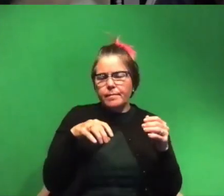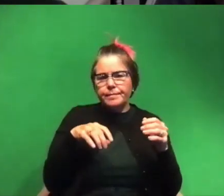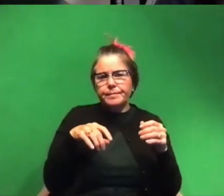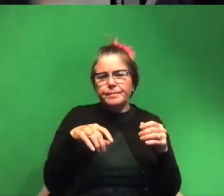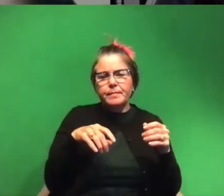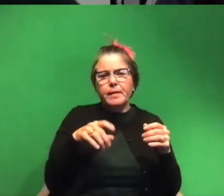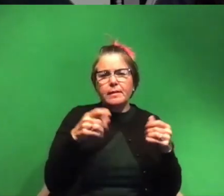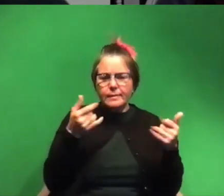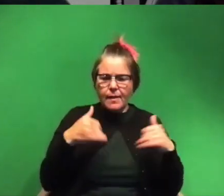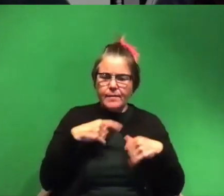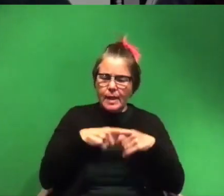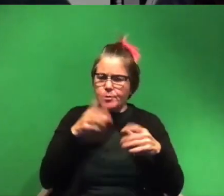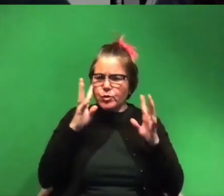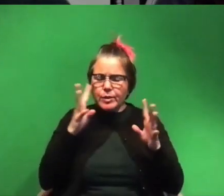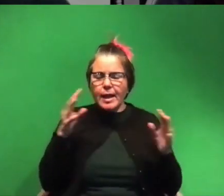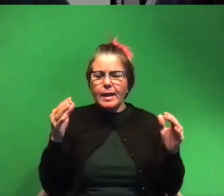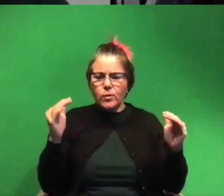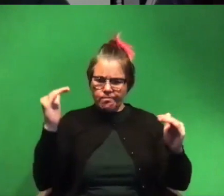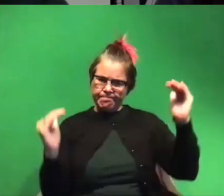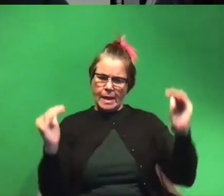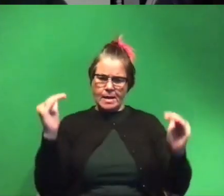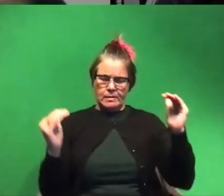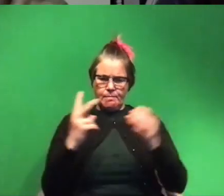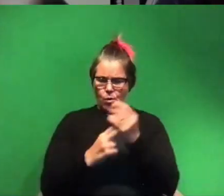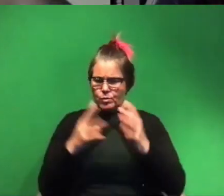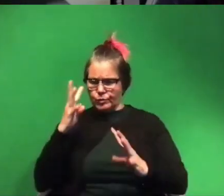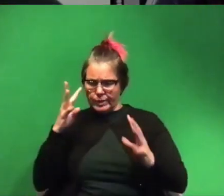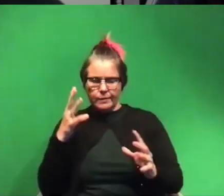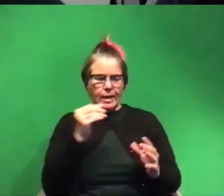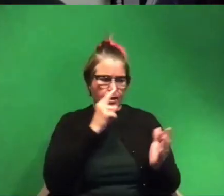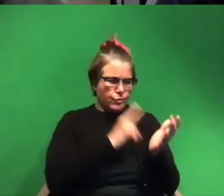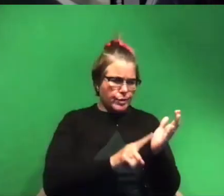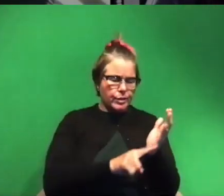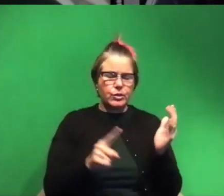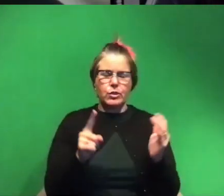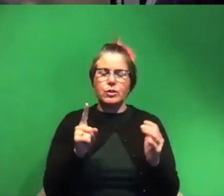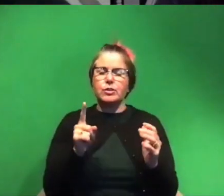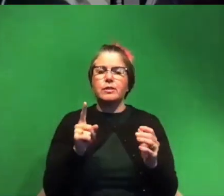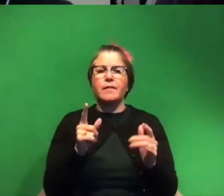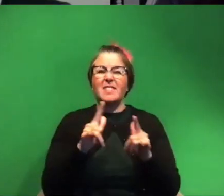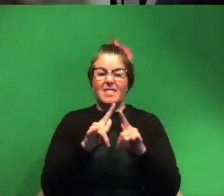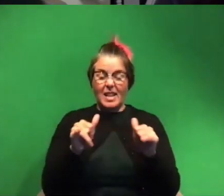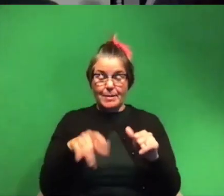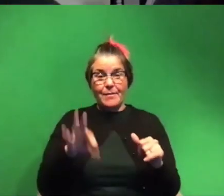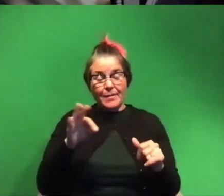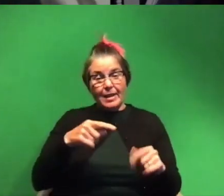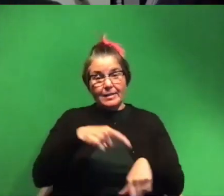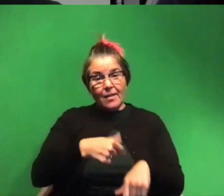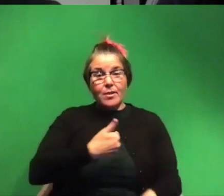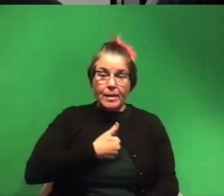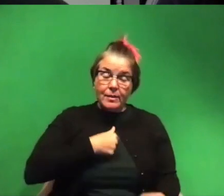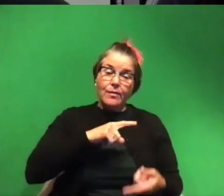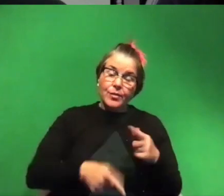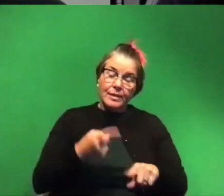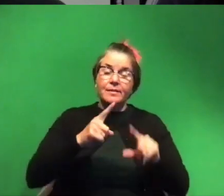also that my ability to create wasn't taking away from my ability to do research and somewhere in the middle of that also finding time for myself and for friends and for